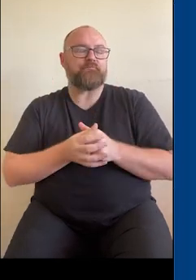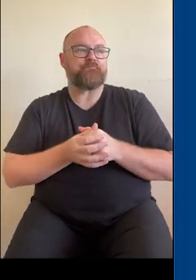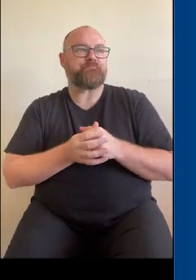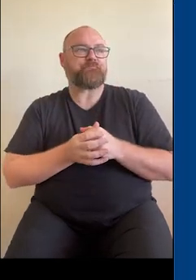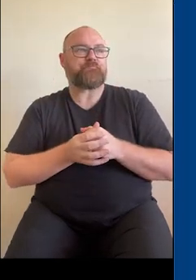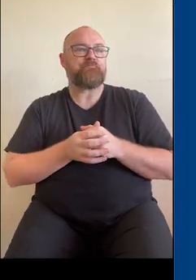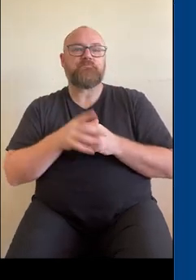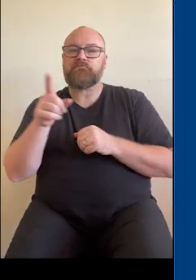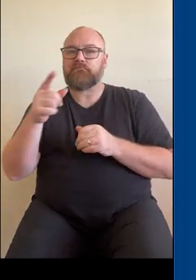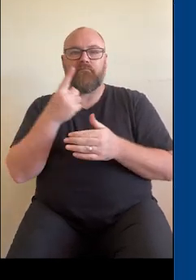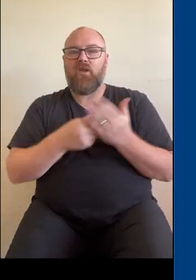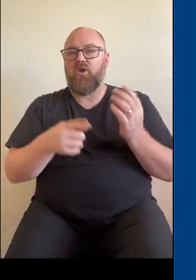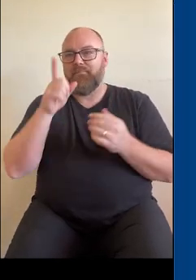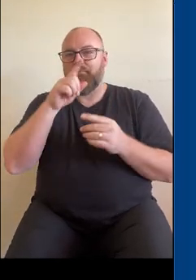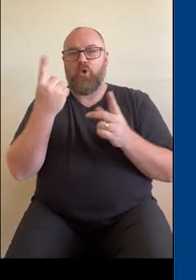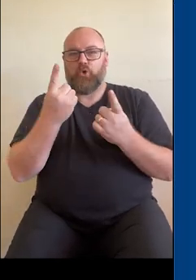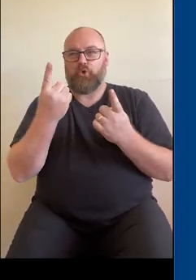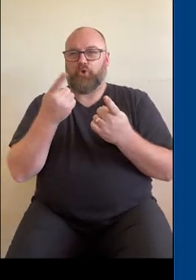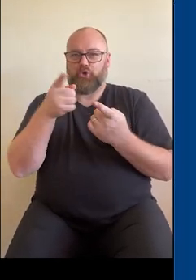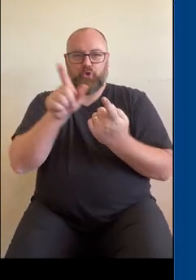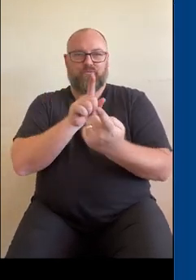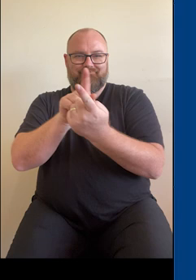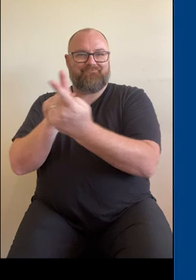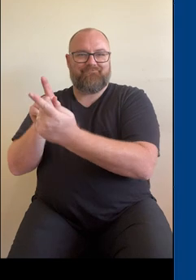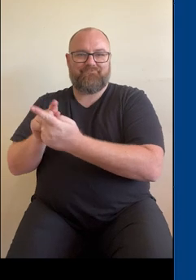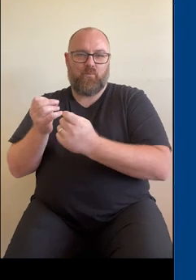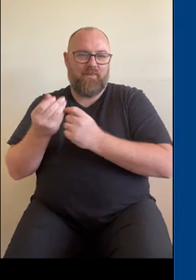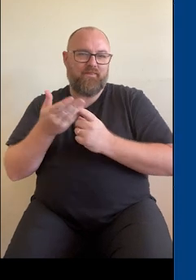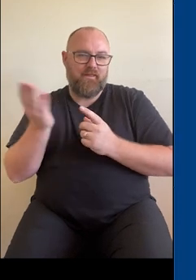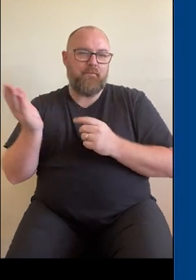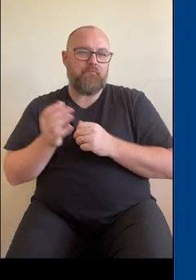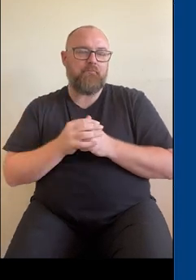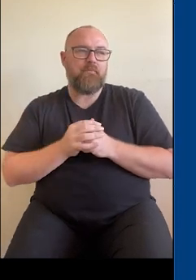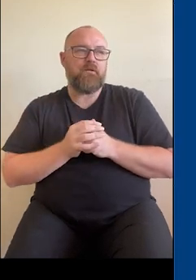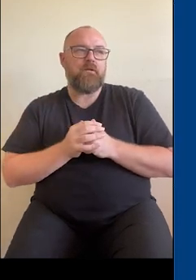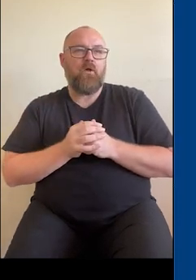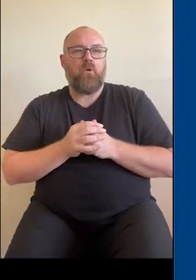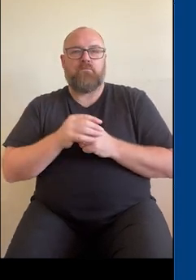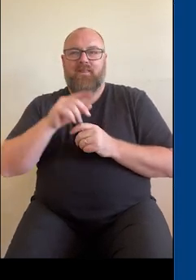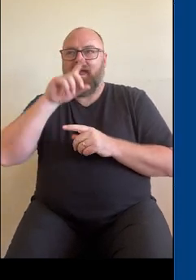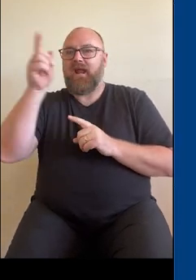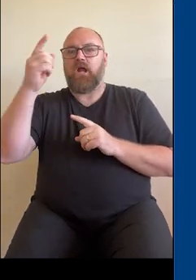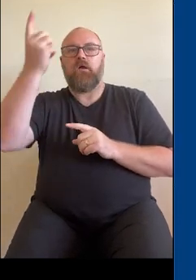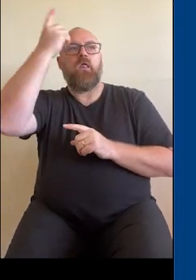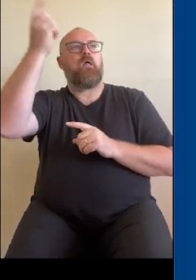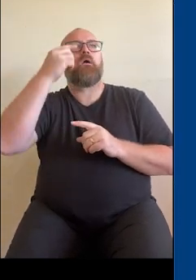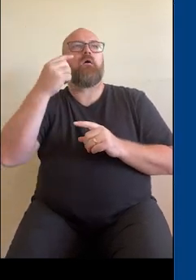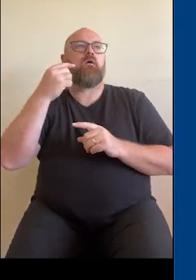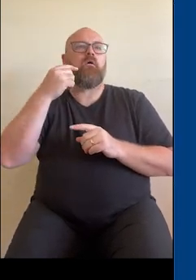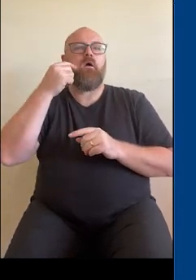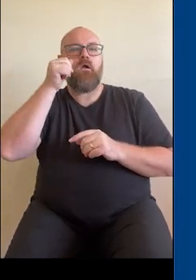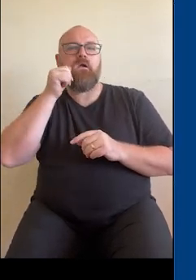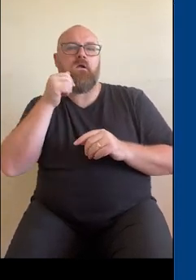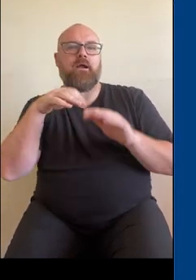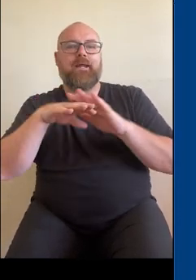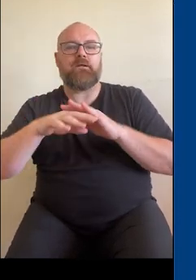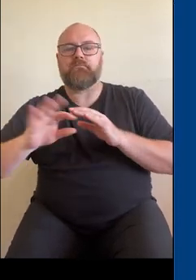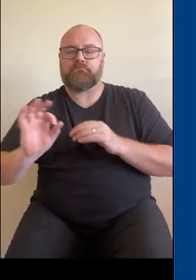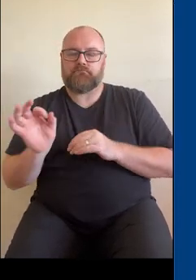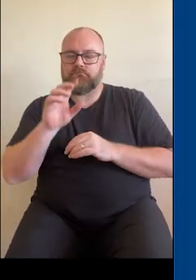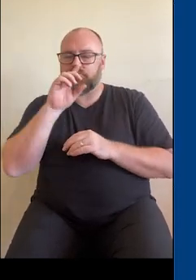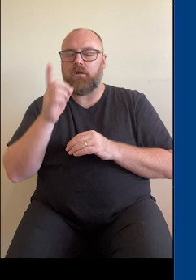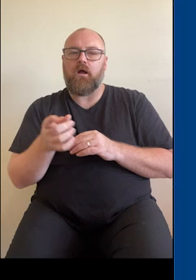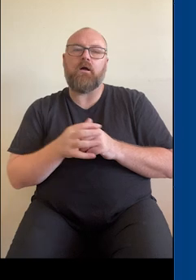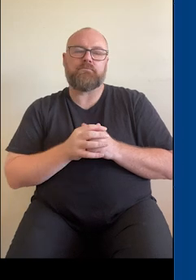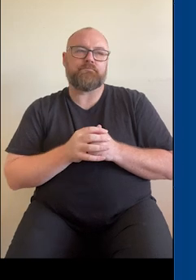And that's only people who are directly involved in providing healthcare to you. So they can't just be a healthcare professional wherever and